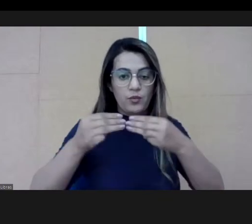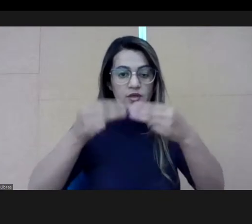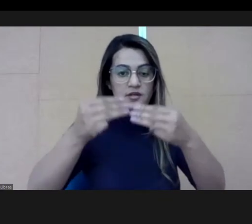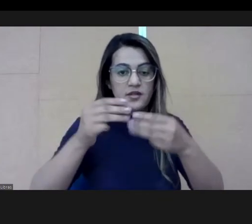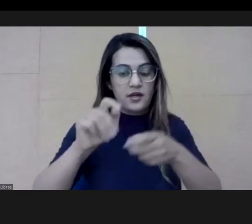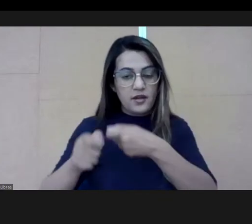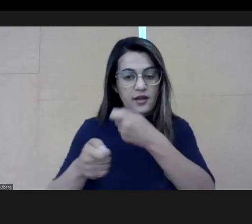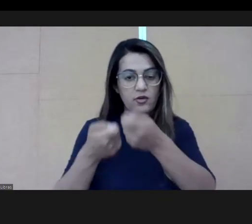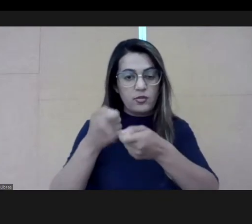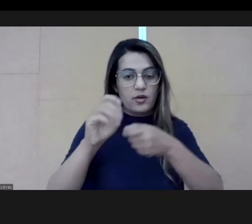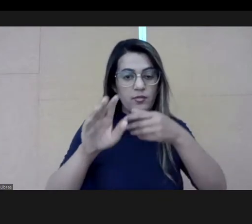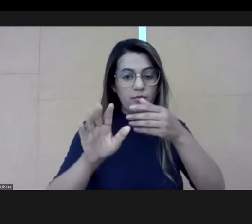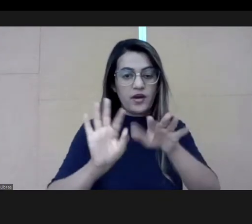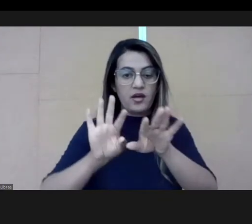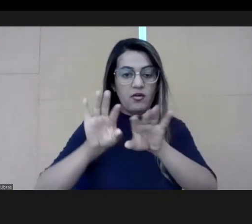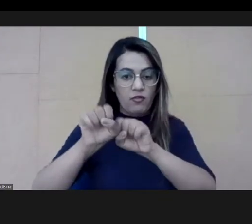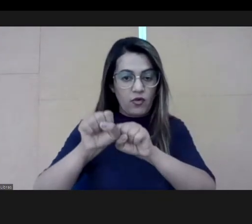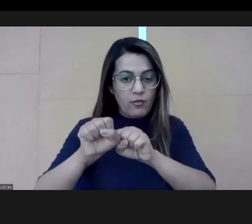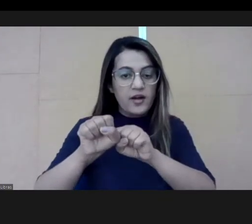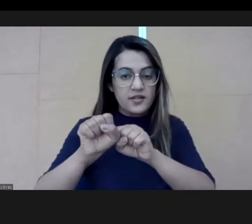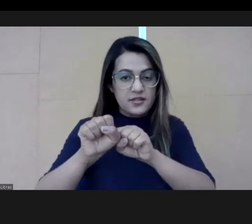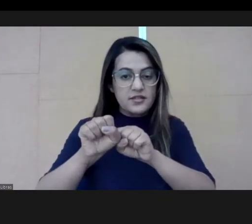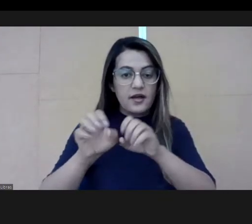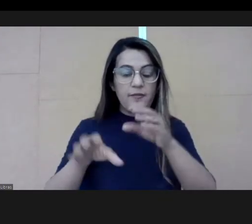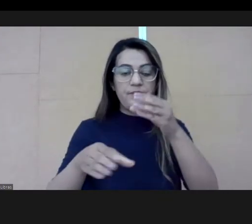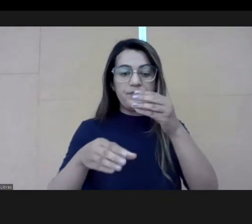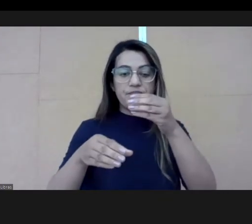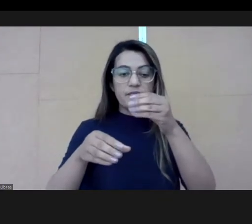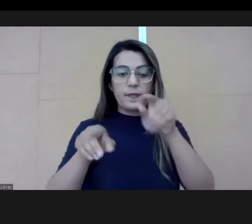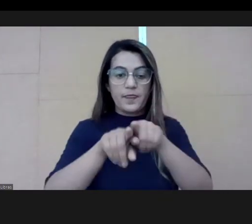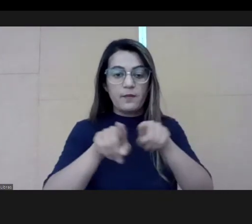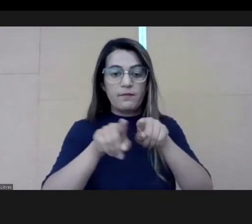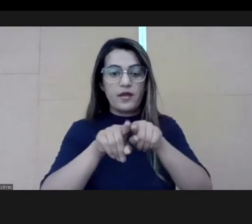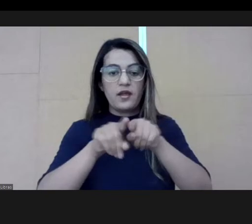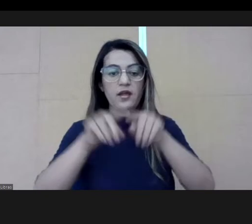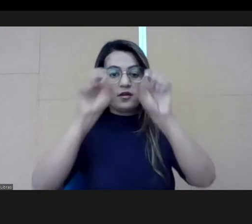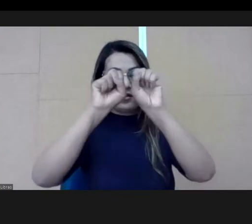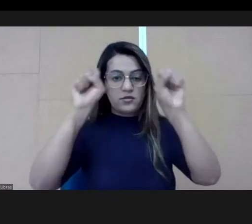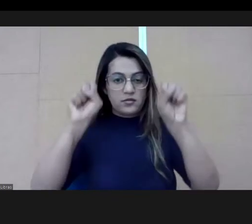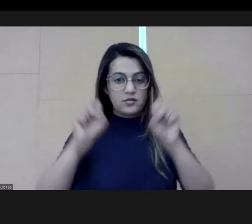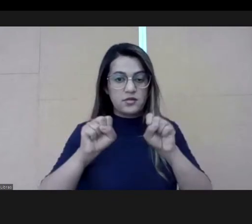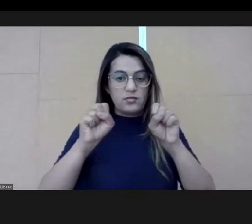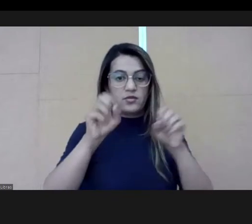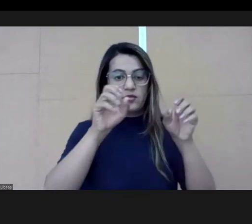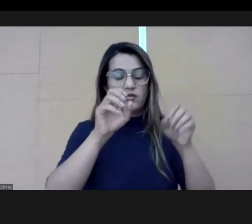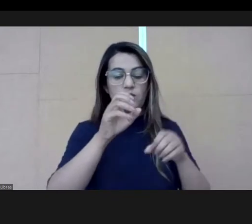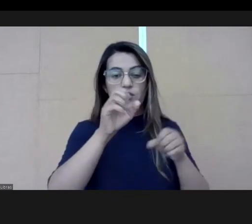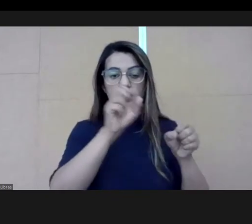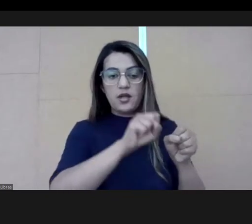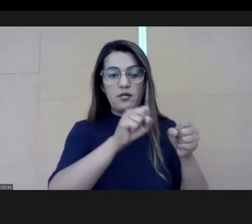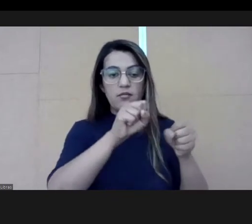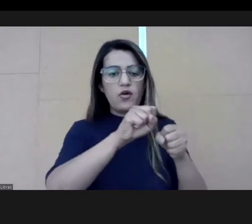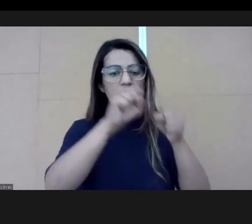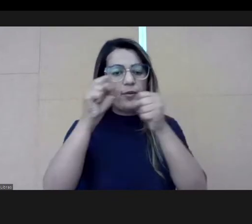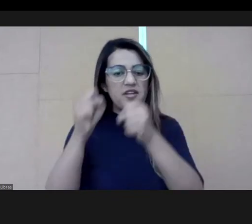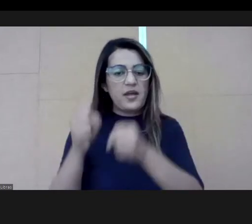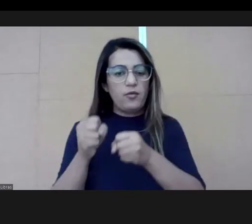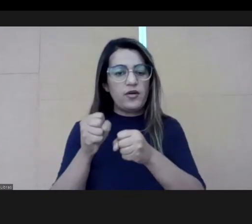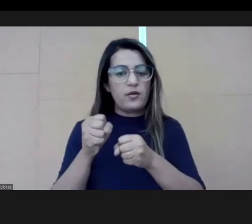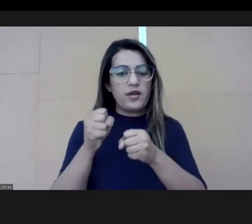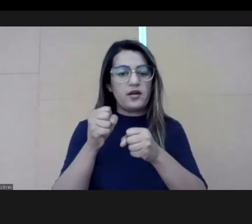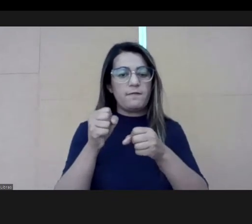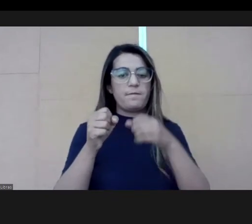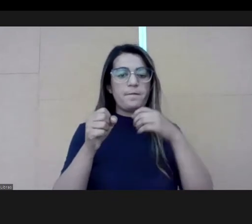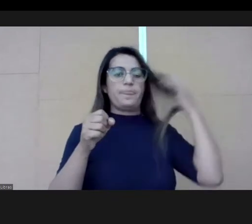We built a proposal with the Ministry of Economy to formalize these competences. And we could do that in the beginning of 2021.